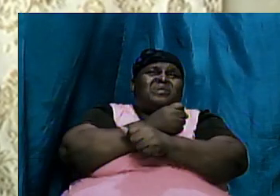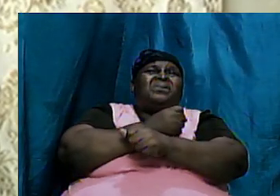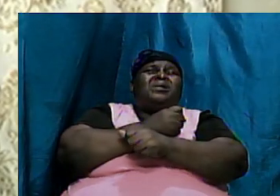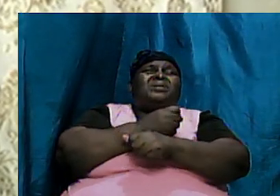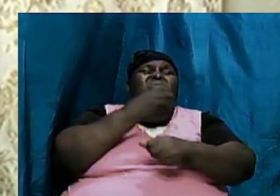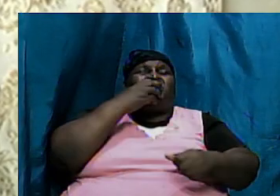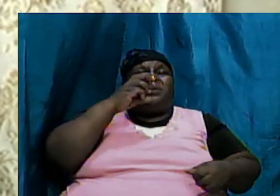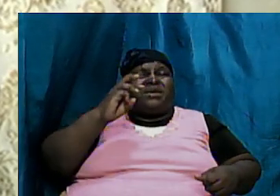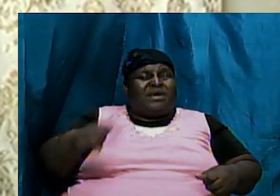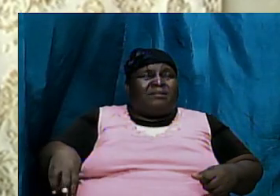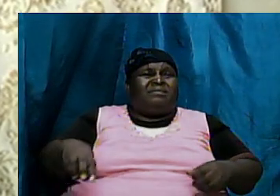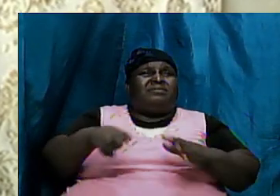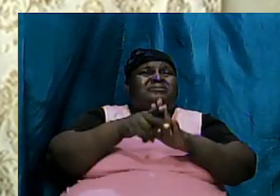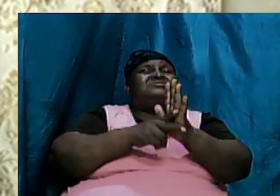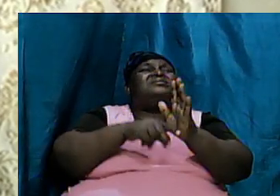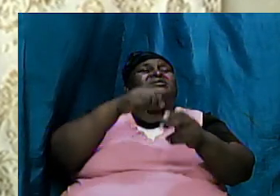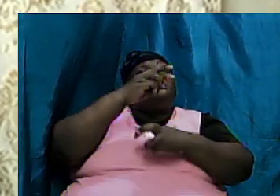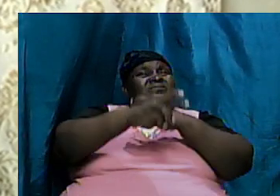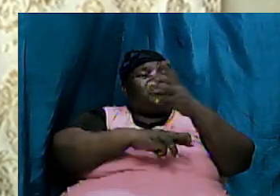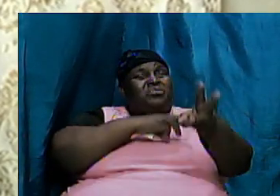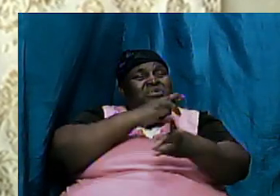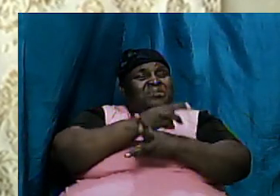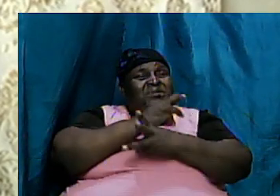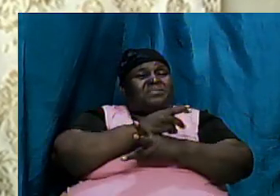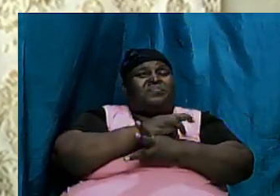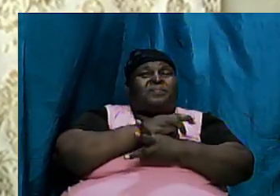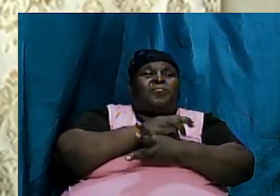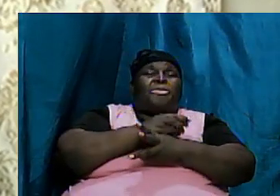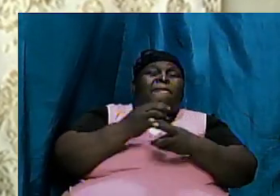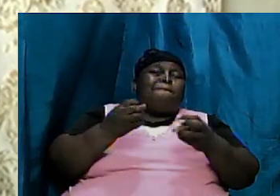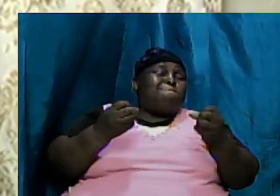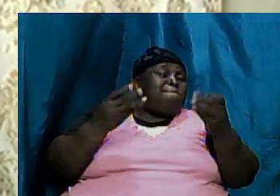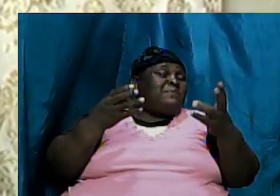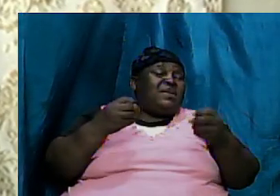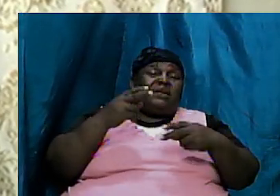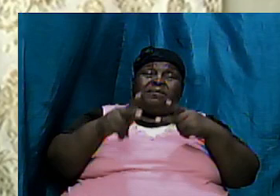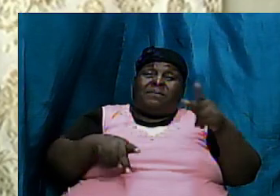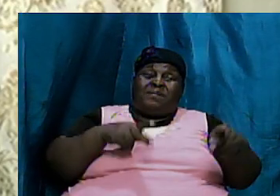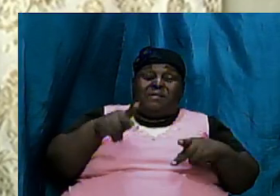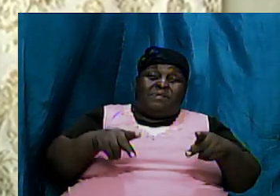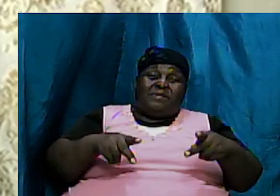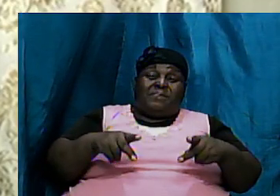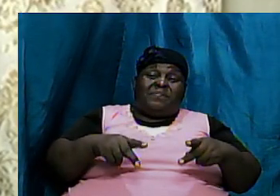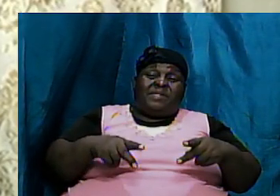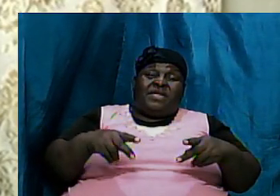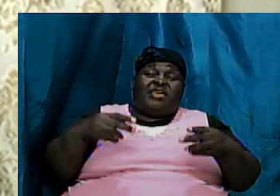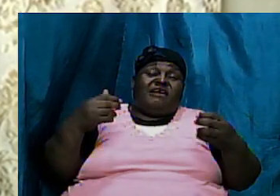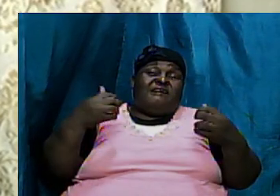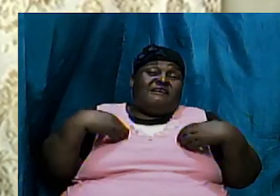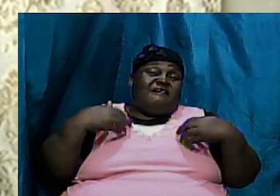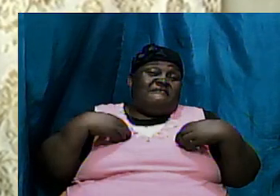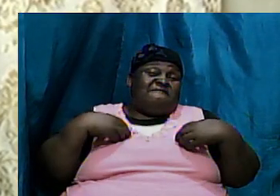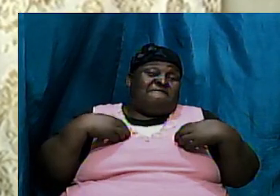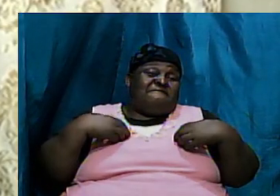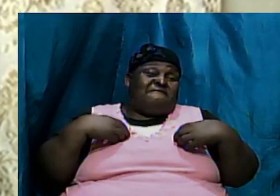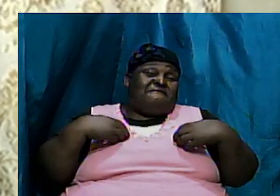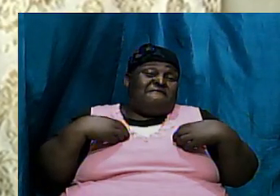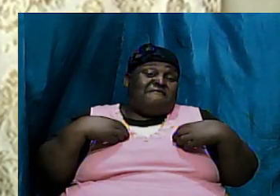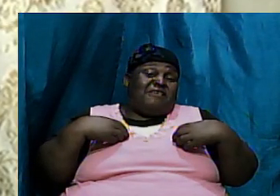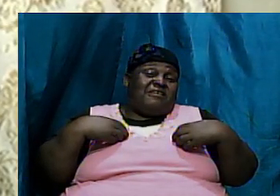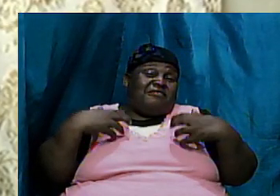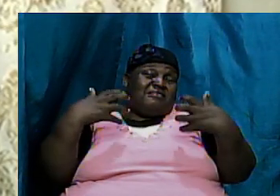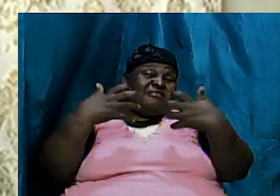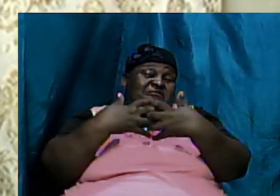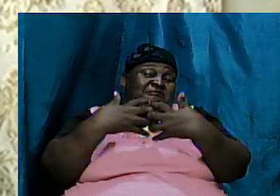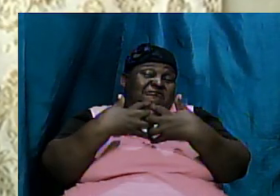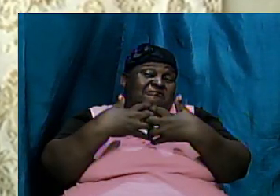of the world and folks would have left but a lot of folks still have that umbilical link to their